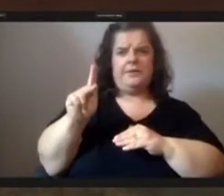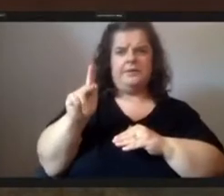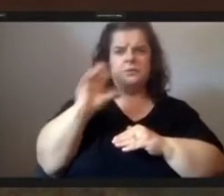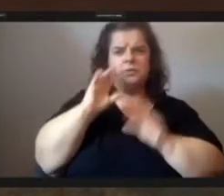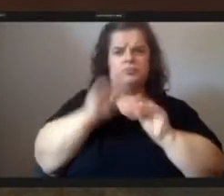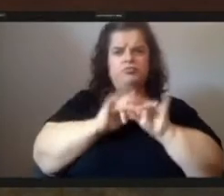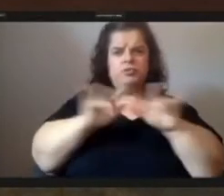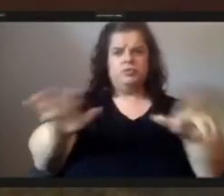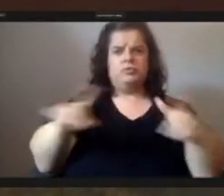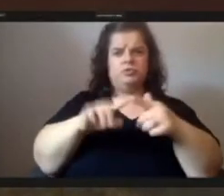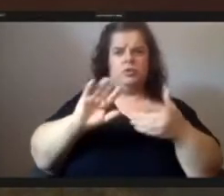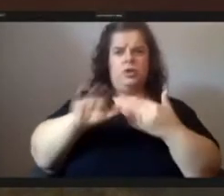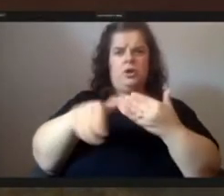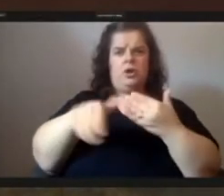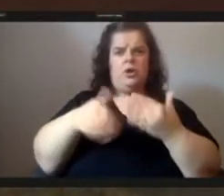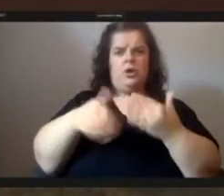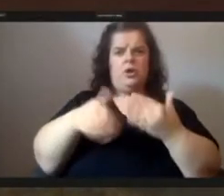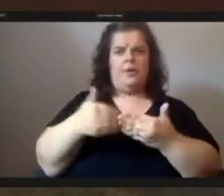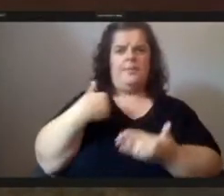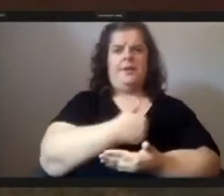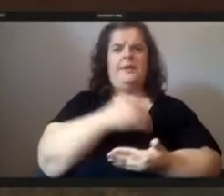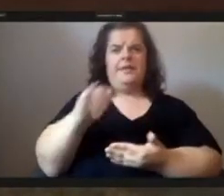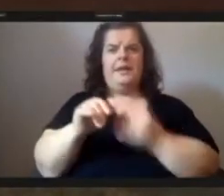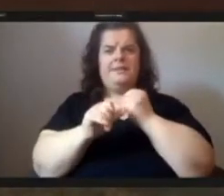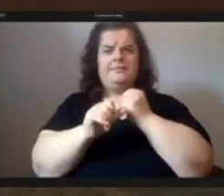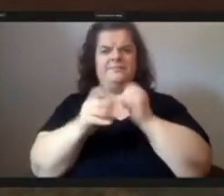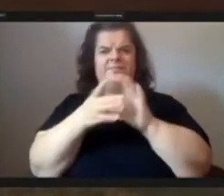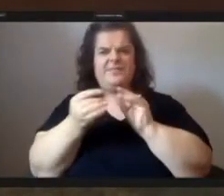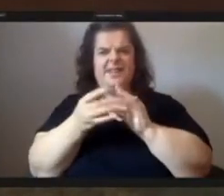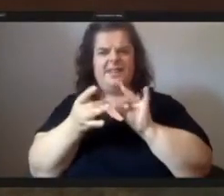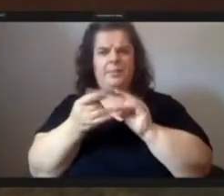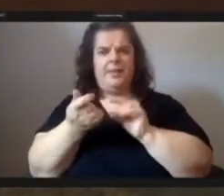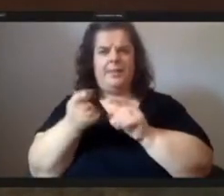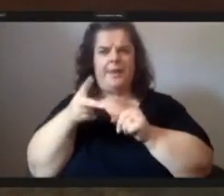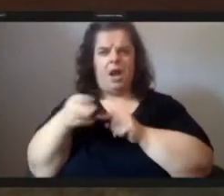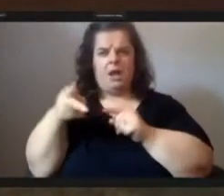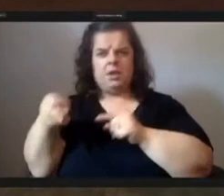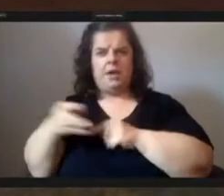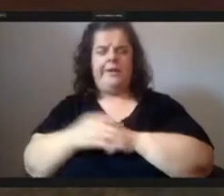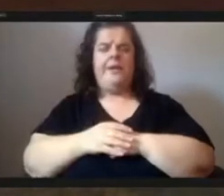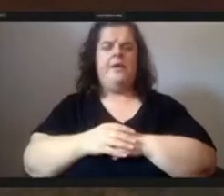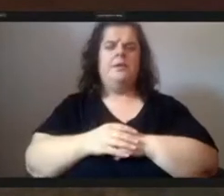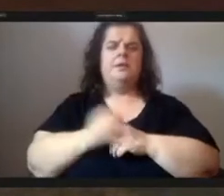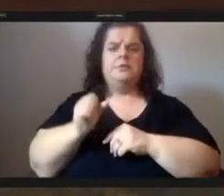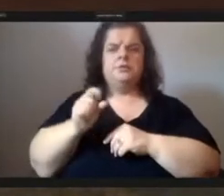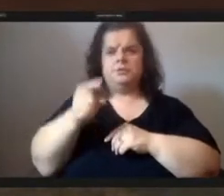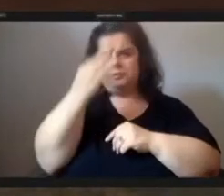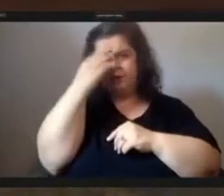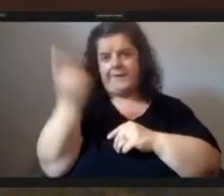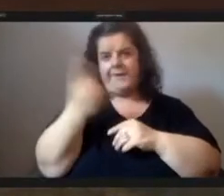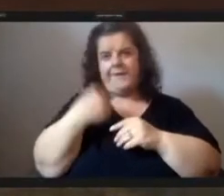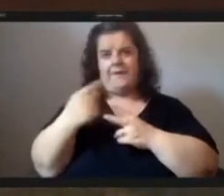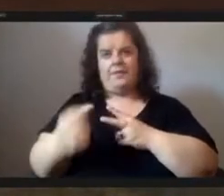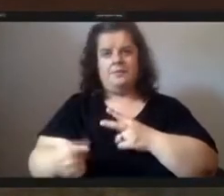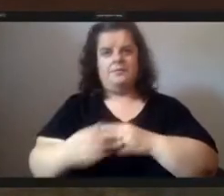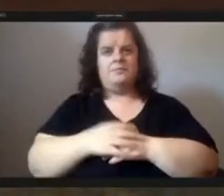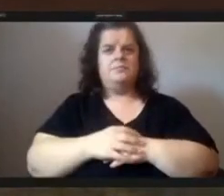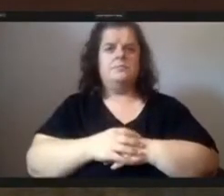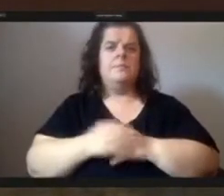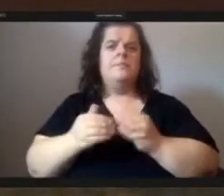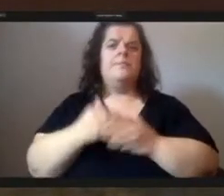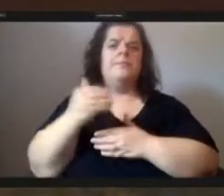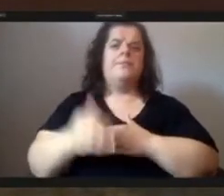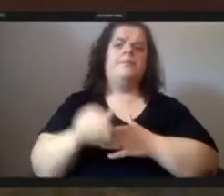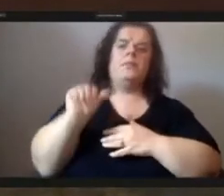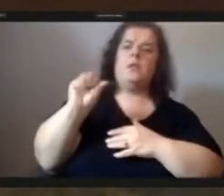members i know that that testimony cut in and out a little bit and just so you know you always have that option next we have amanda